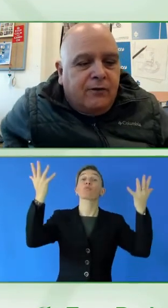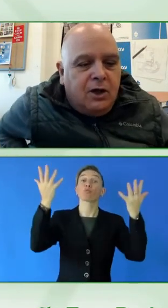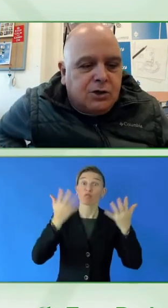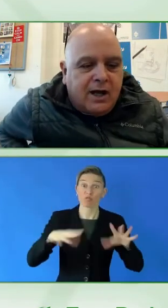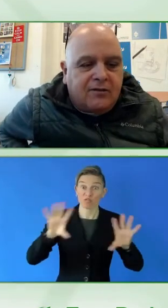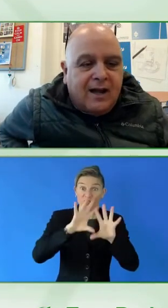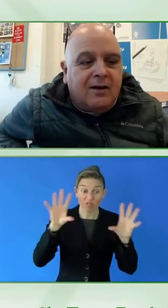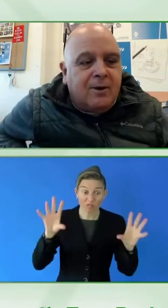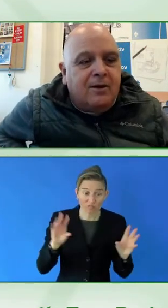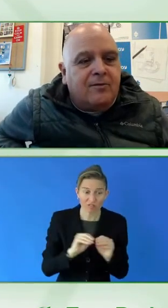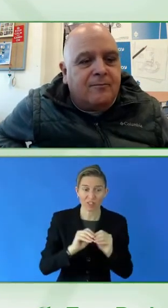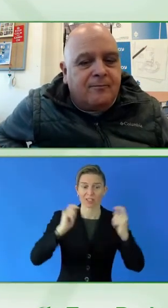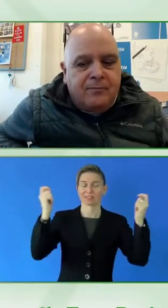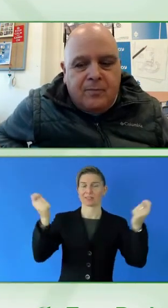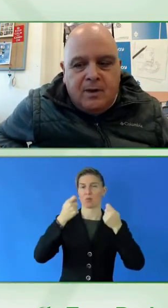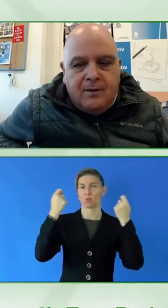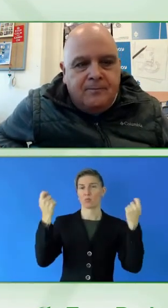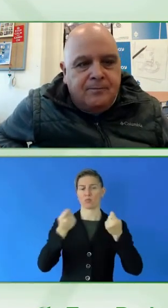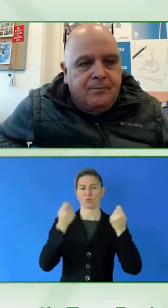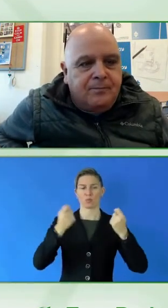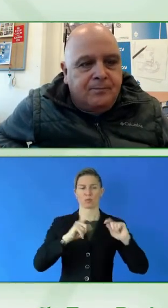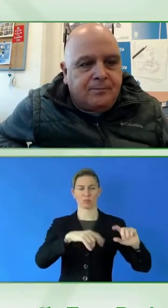And that's not finished. Next slide, please.